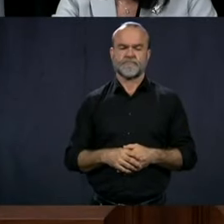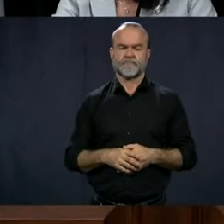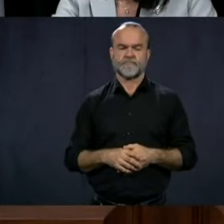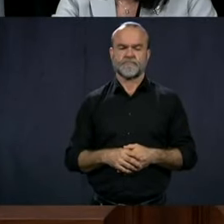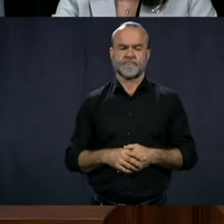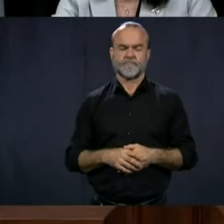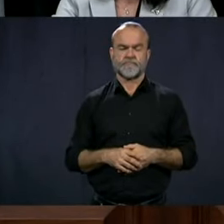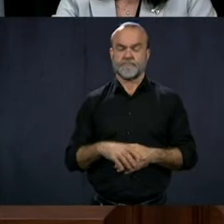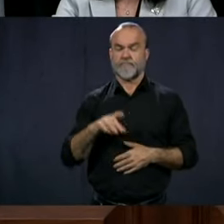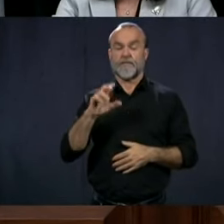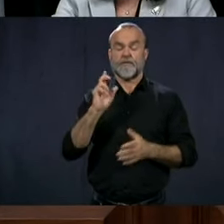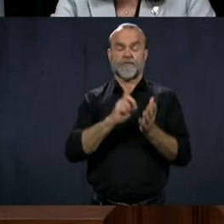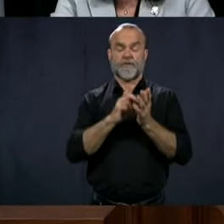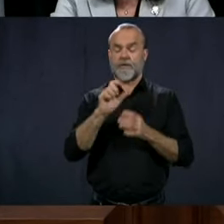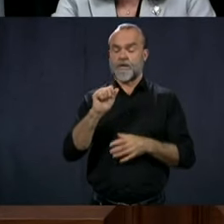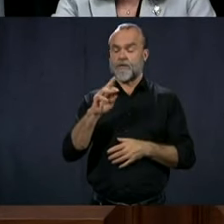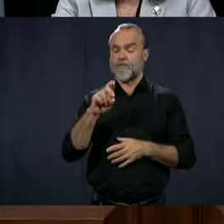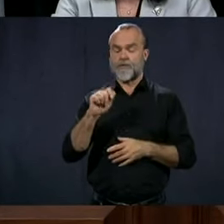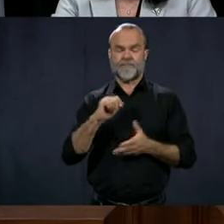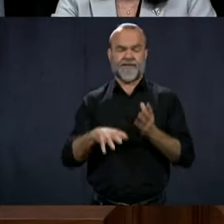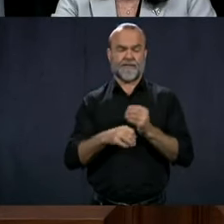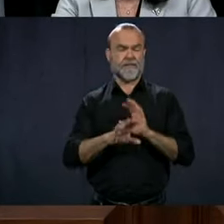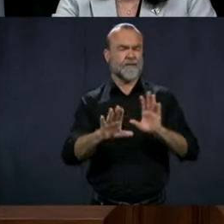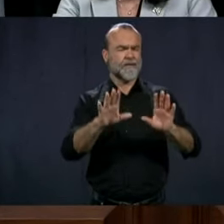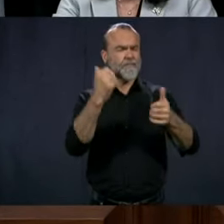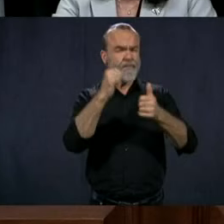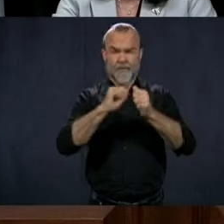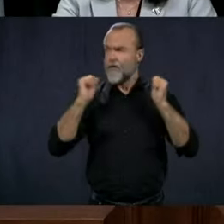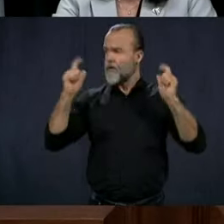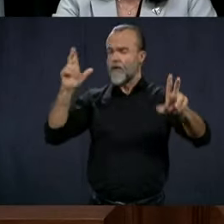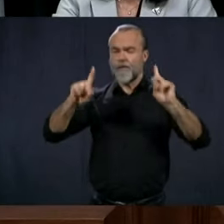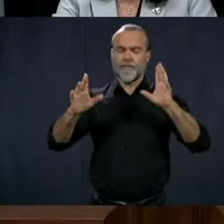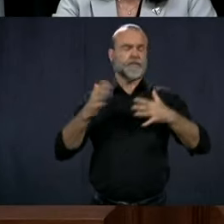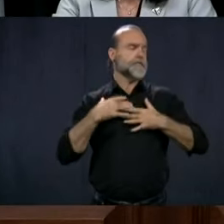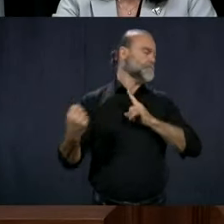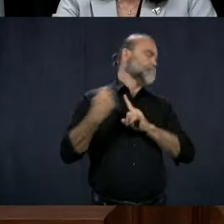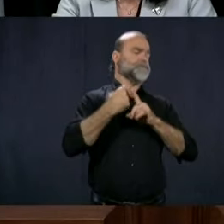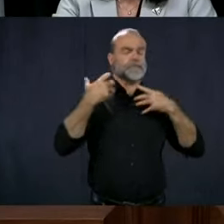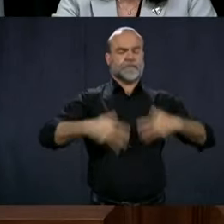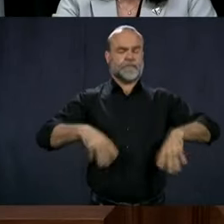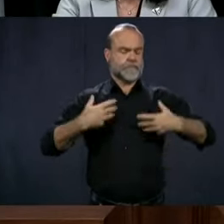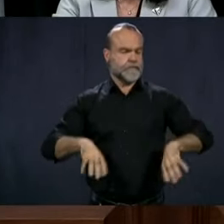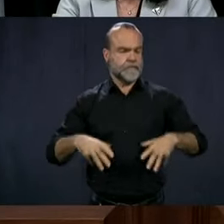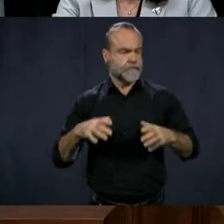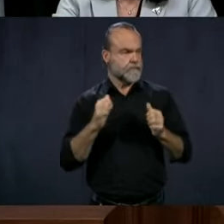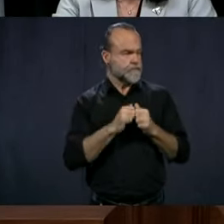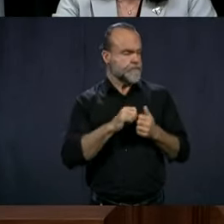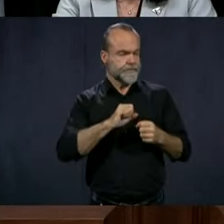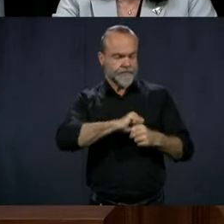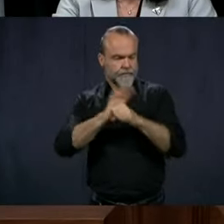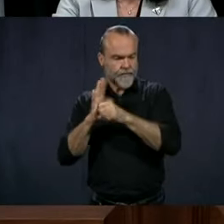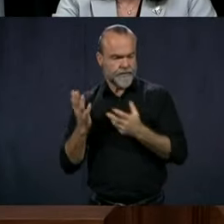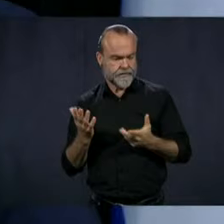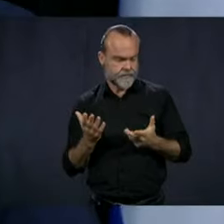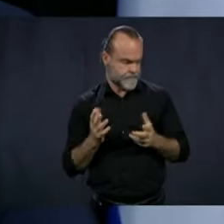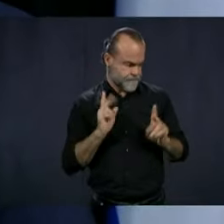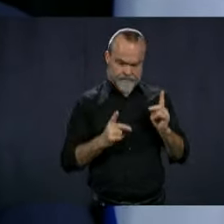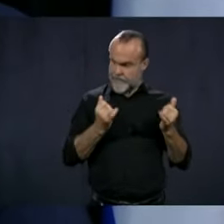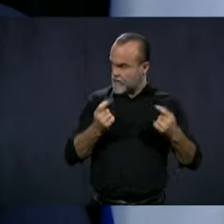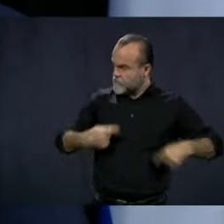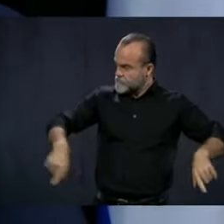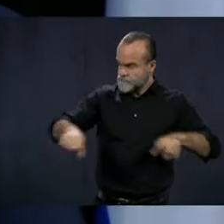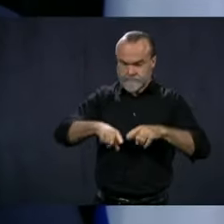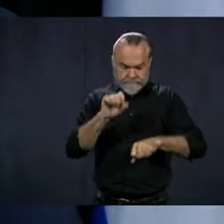to ask something? Everybody has been shaken by this terrible story. And I think everybody is now trying to do the best